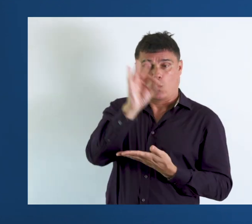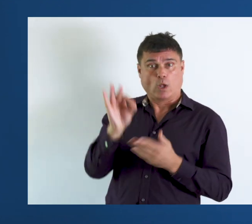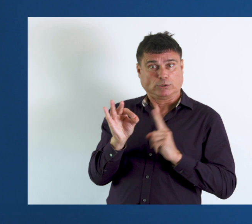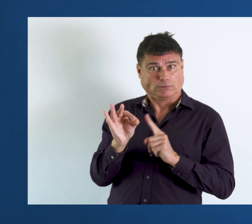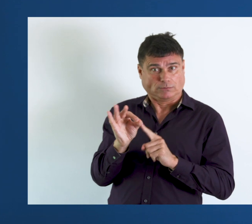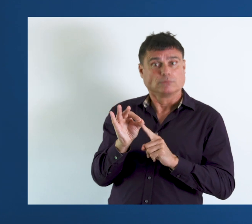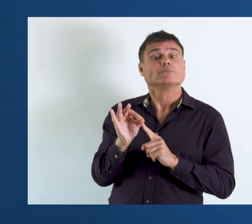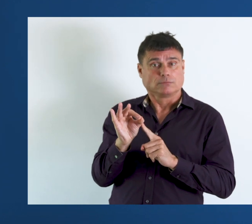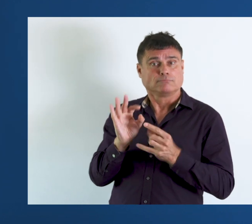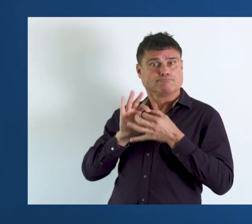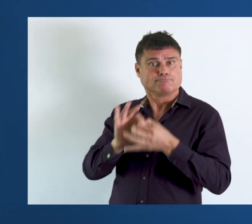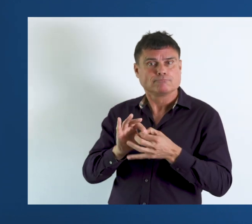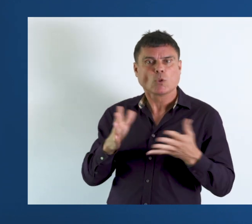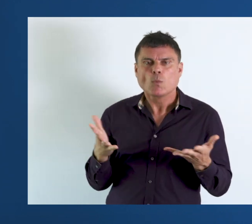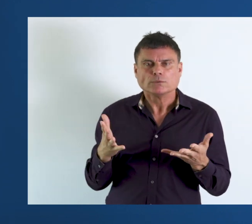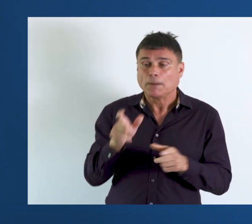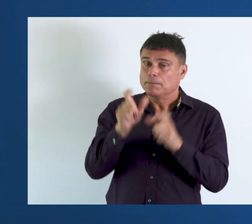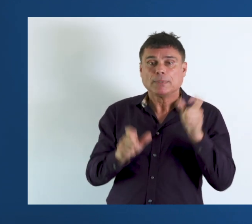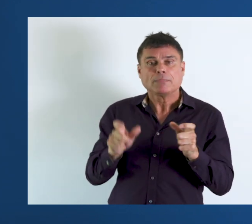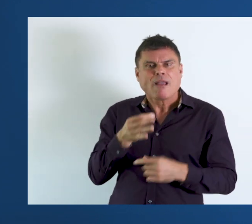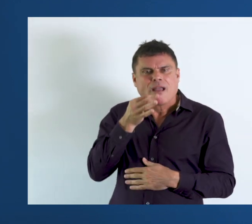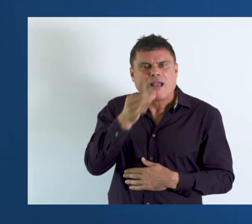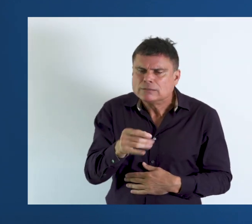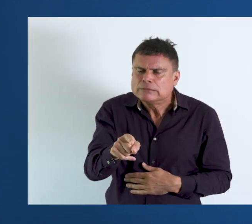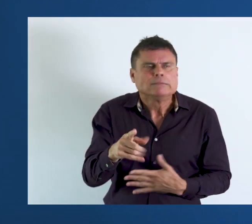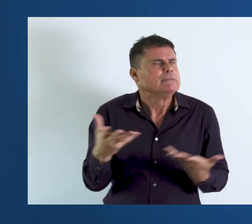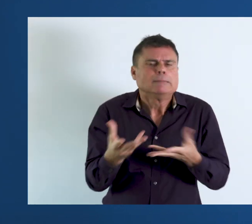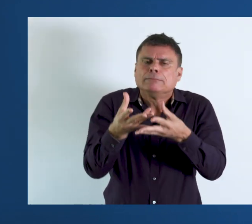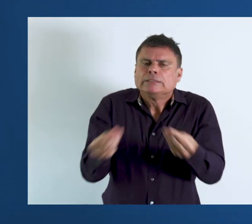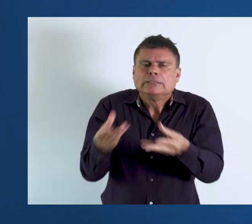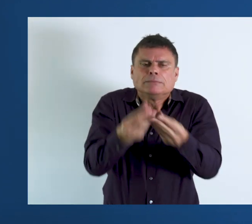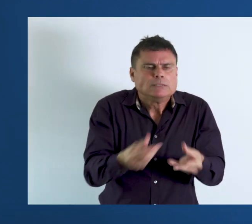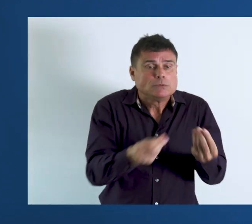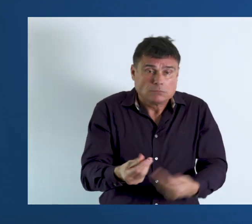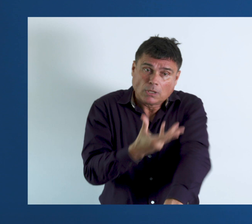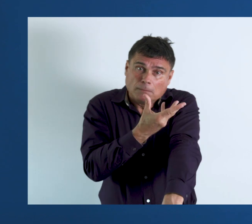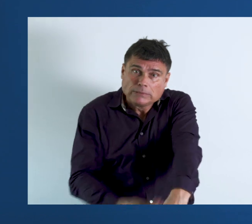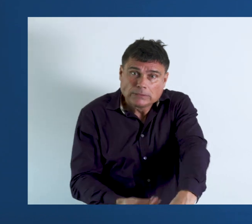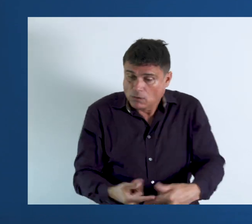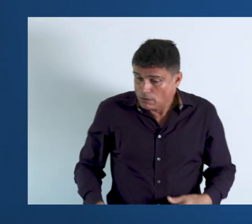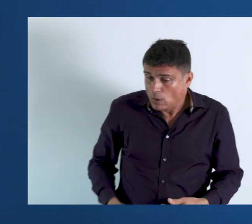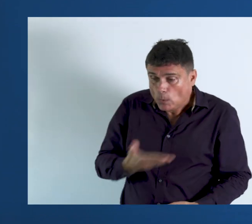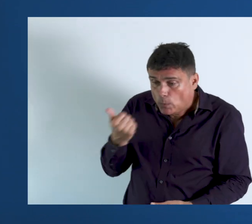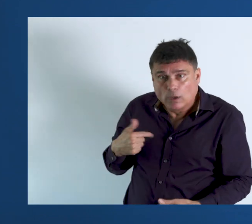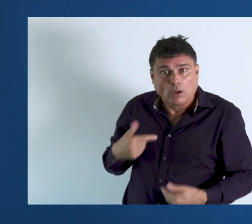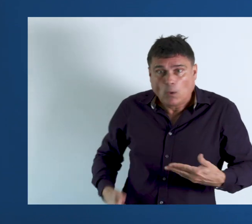were developed and drafted to ask people if they were missing a leg or an arm, for instance,